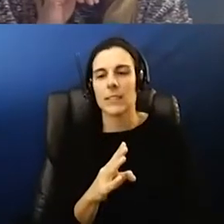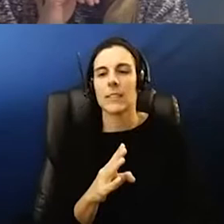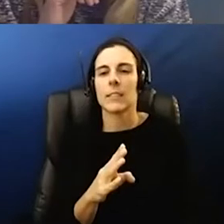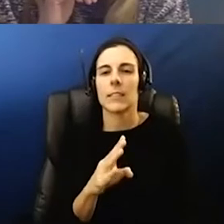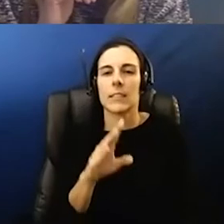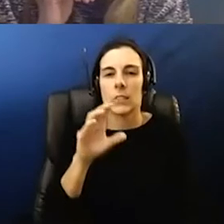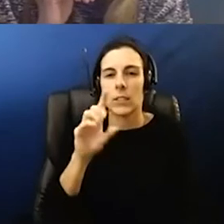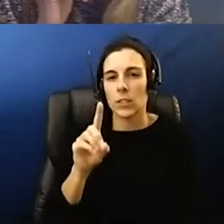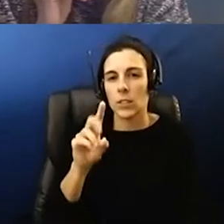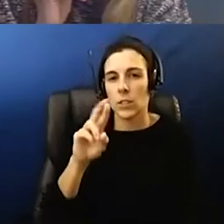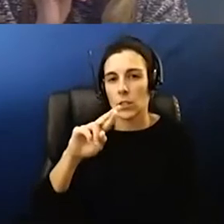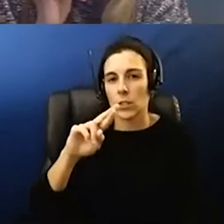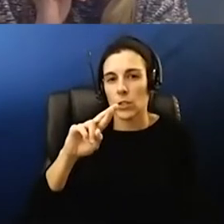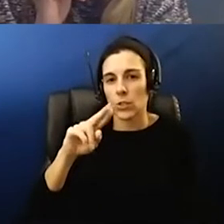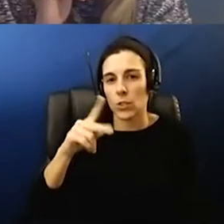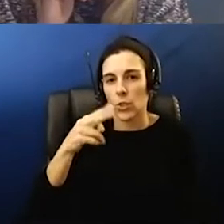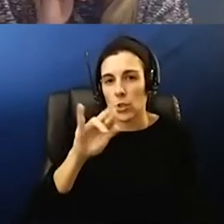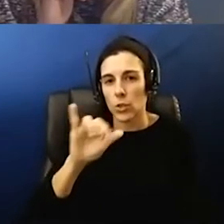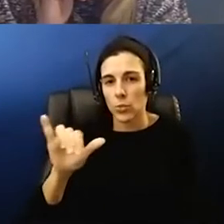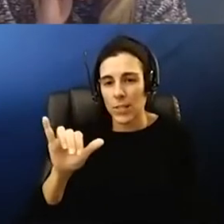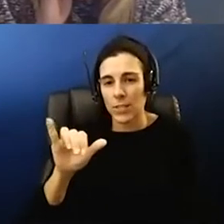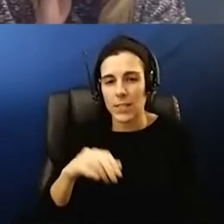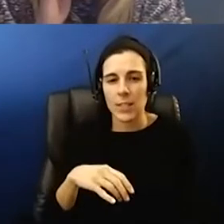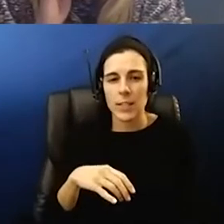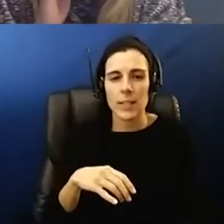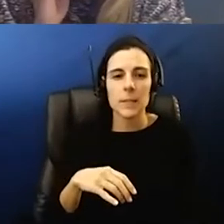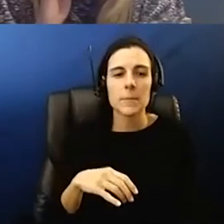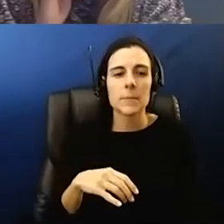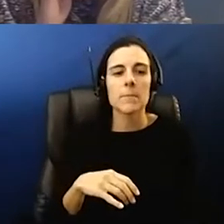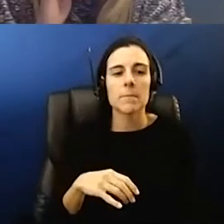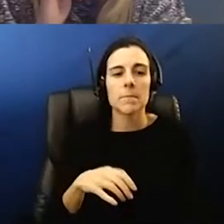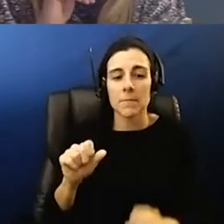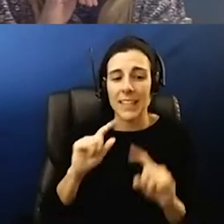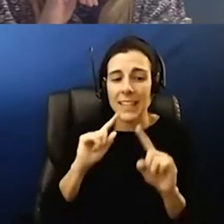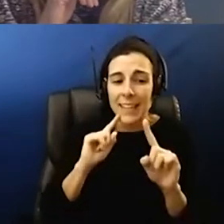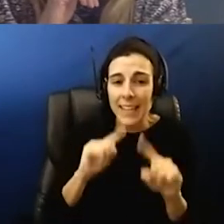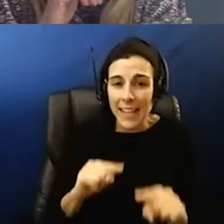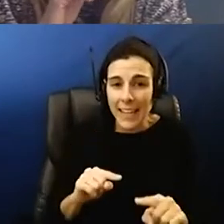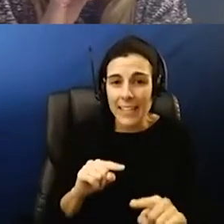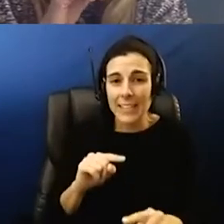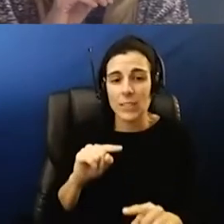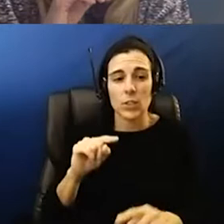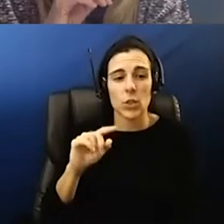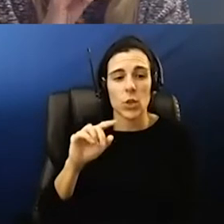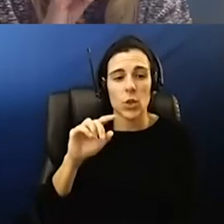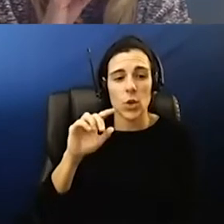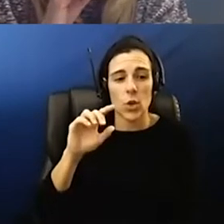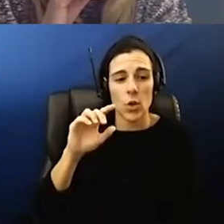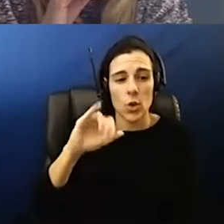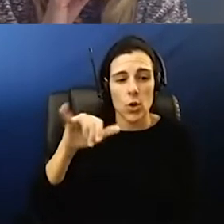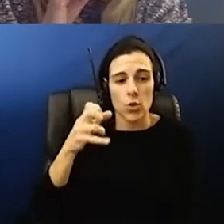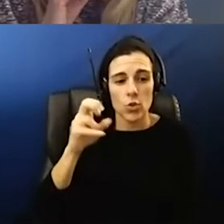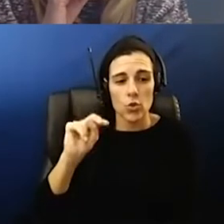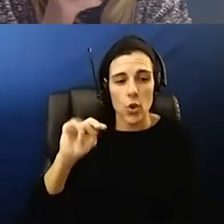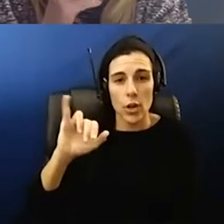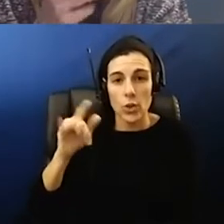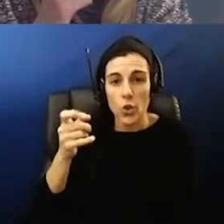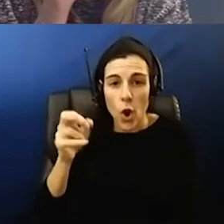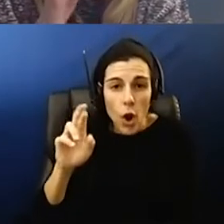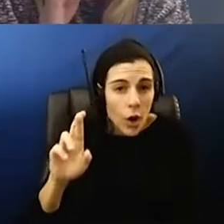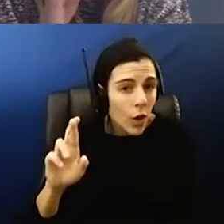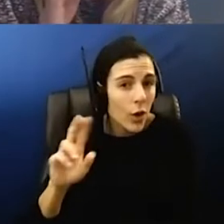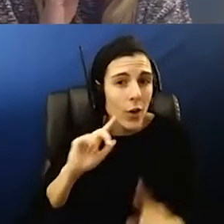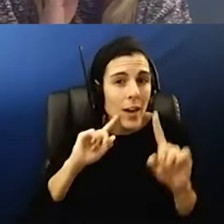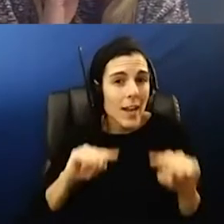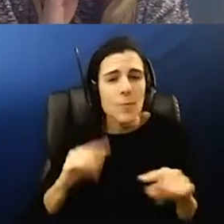presley or mr yonk or miss donald might want to um answer there there's no there's no wonderfully right answer to it but but why